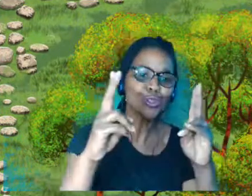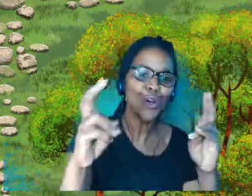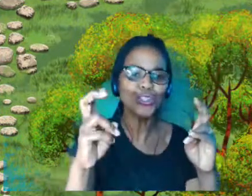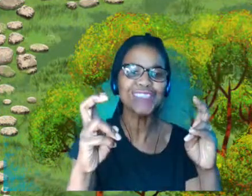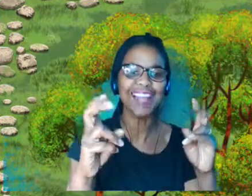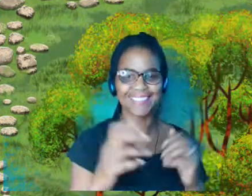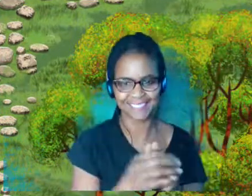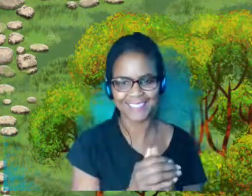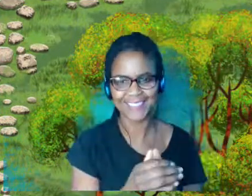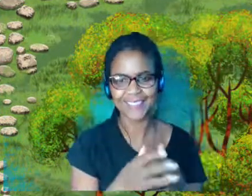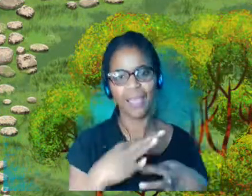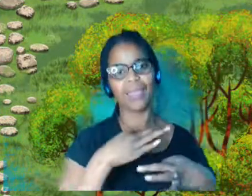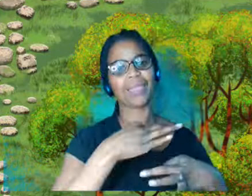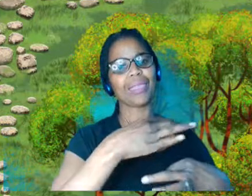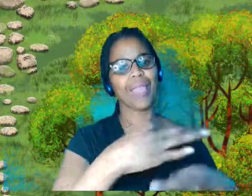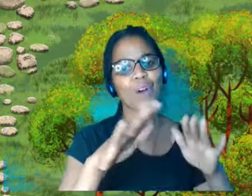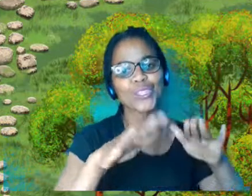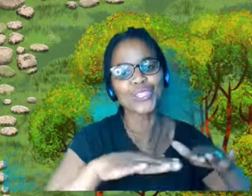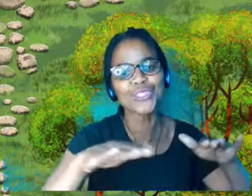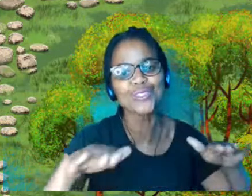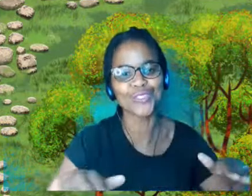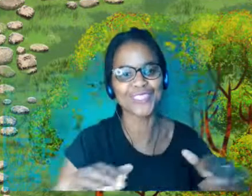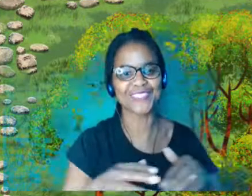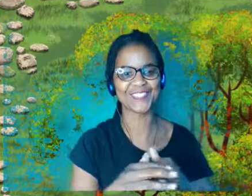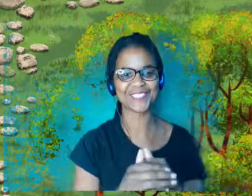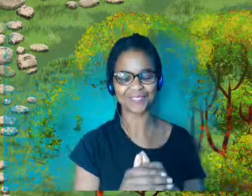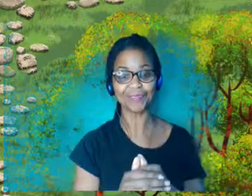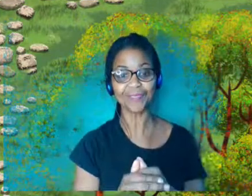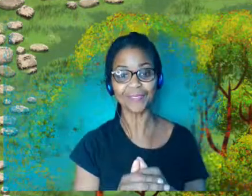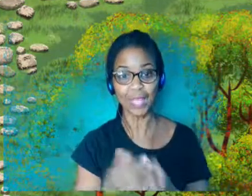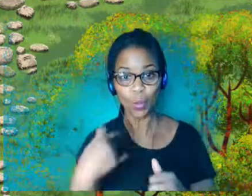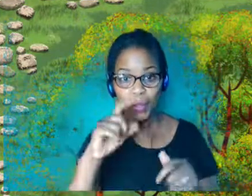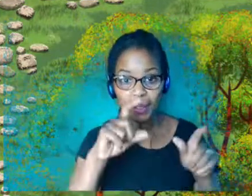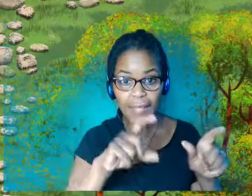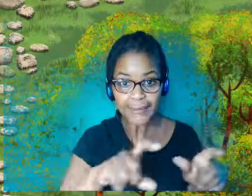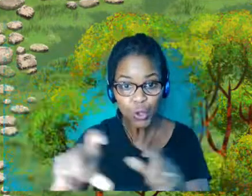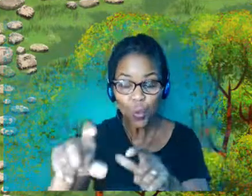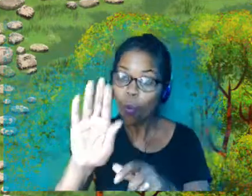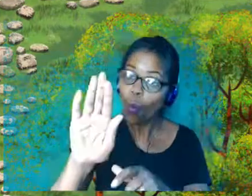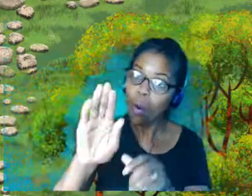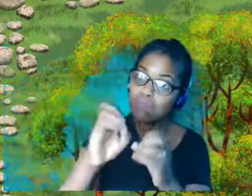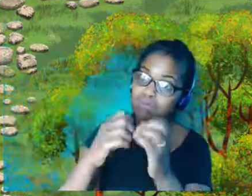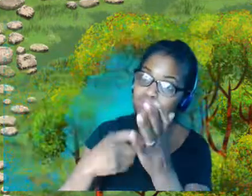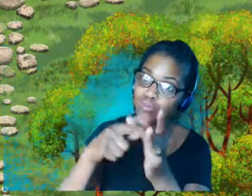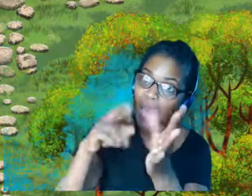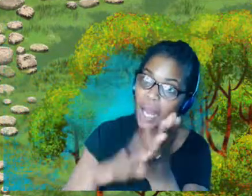So I'm going to continue our adventure unless there's anything, Brian, that you want to add at this point?